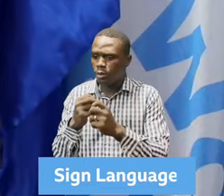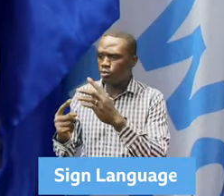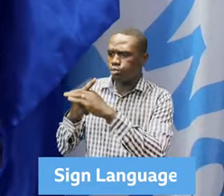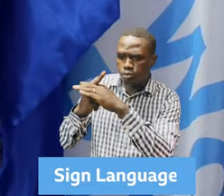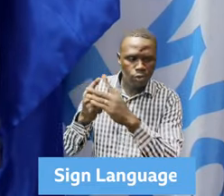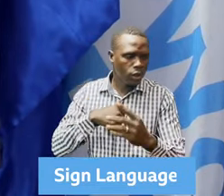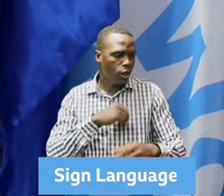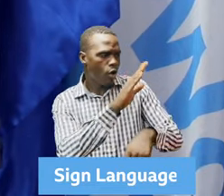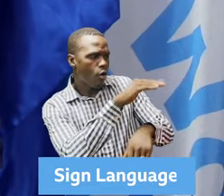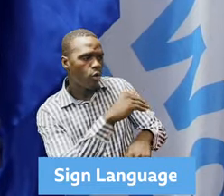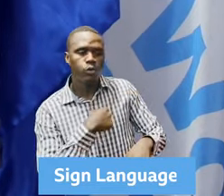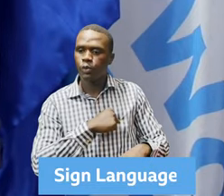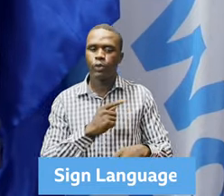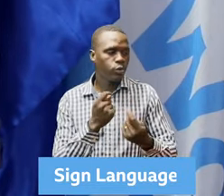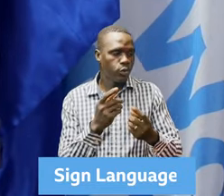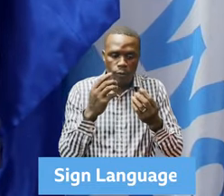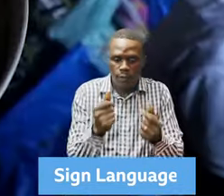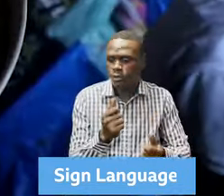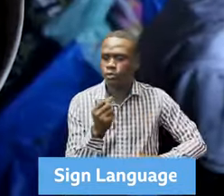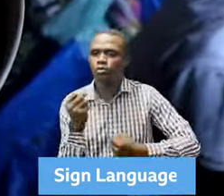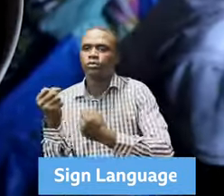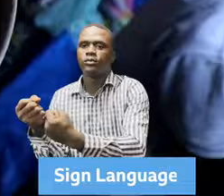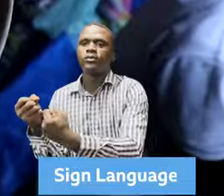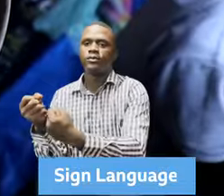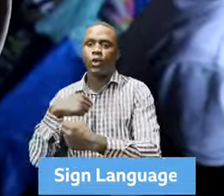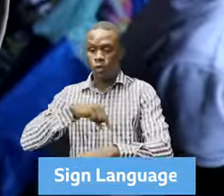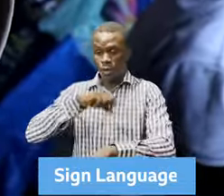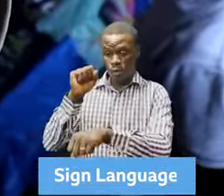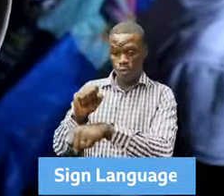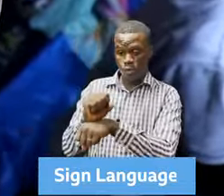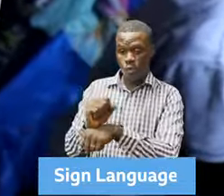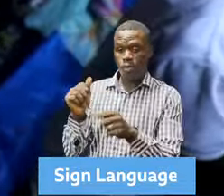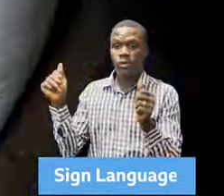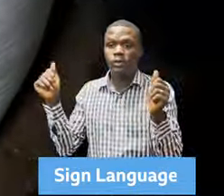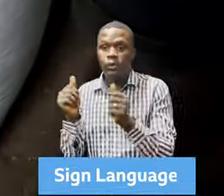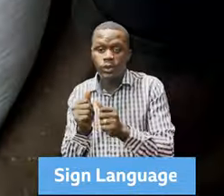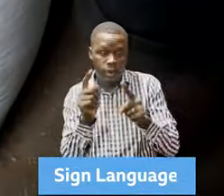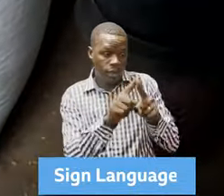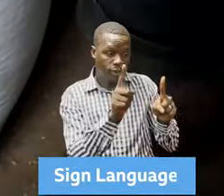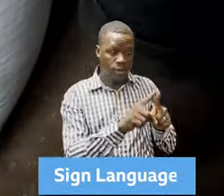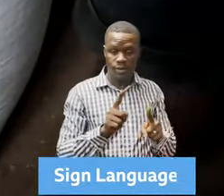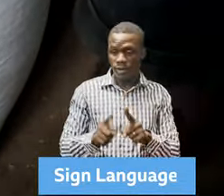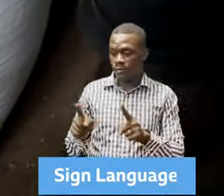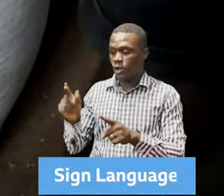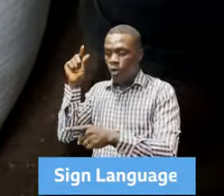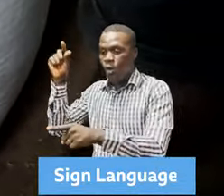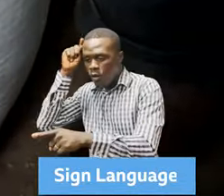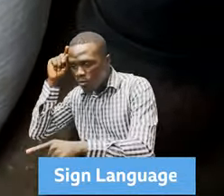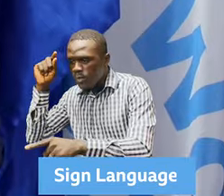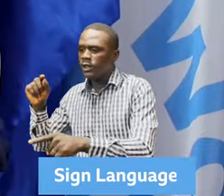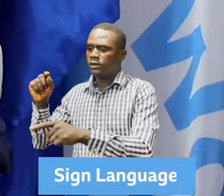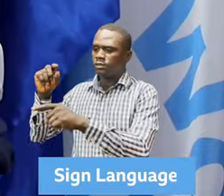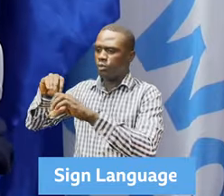Mainly it has been fires and landslides. We have been working very closely with the various ministries in